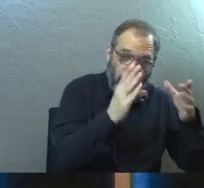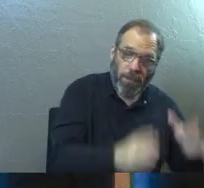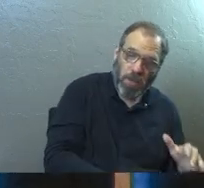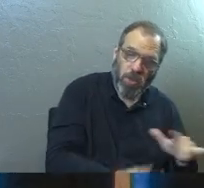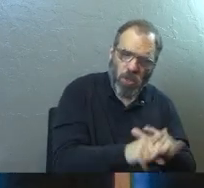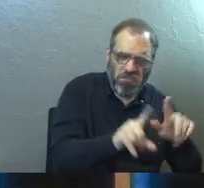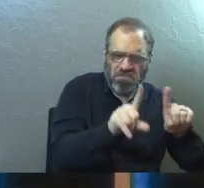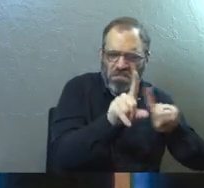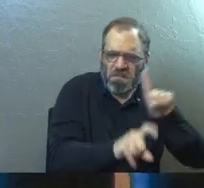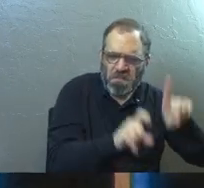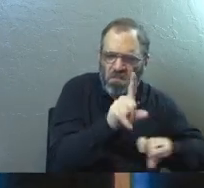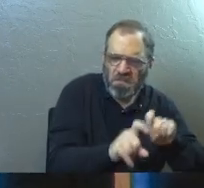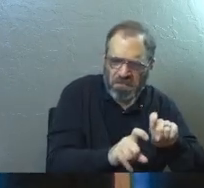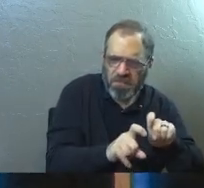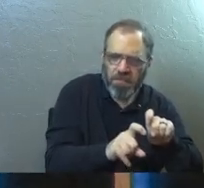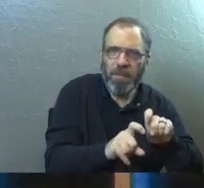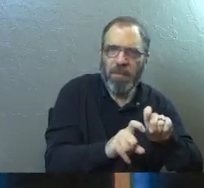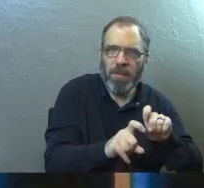one comes and examines him.